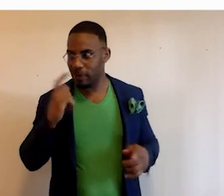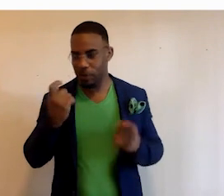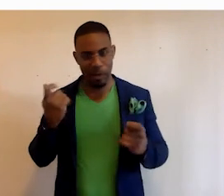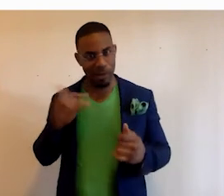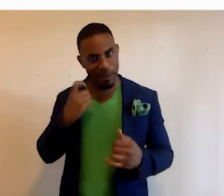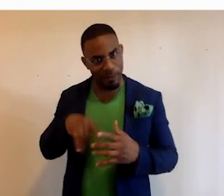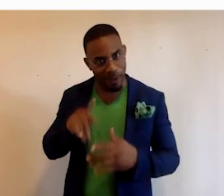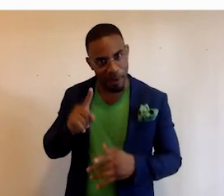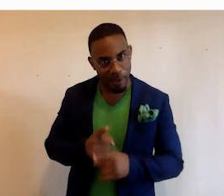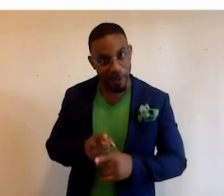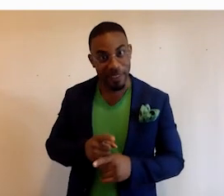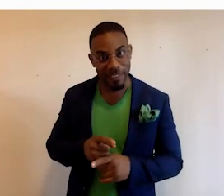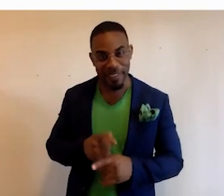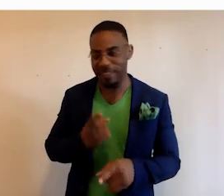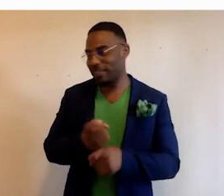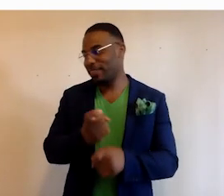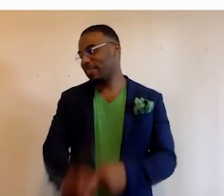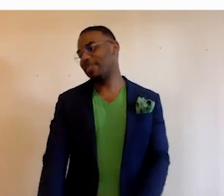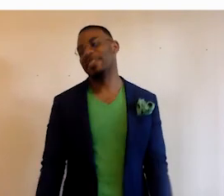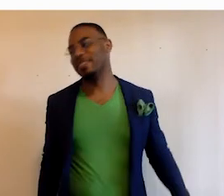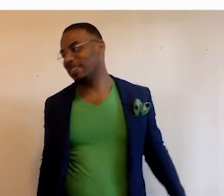out. Right. Right. Exactly.